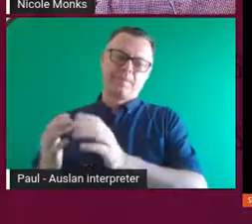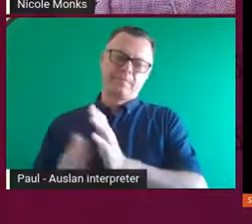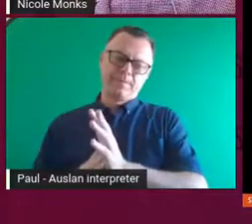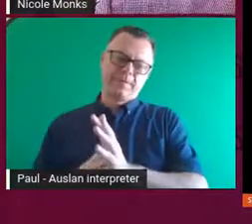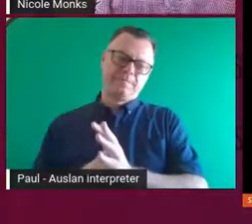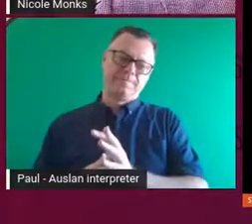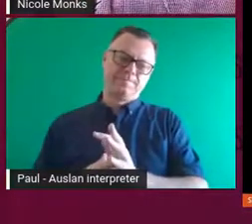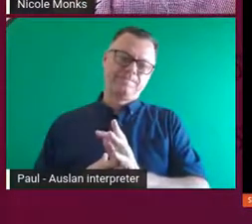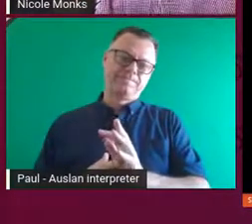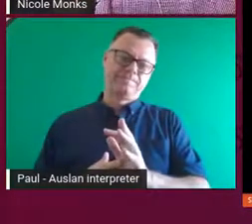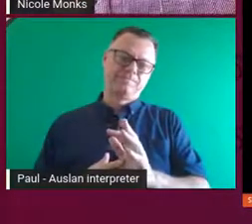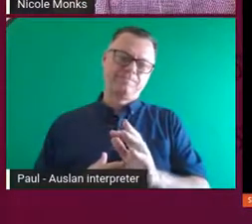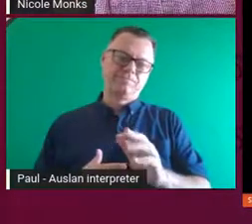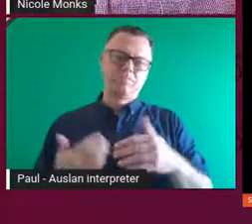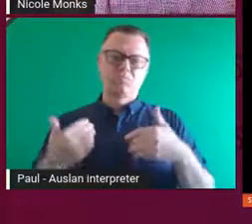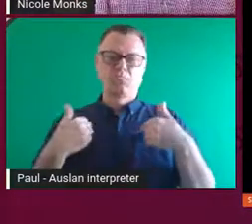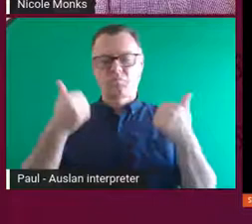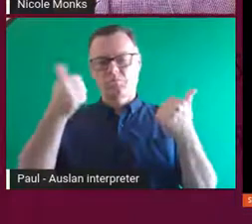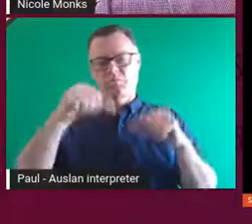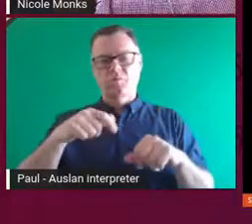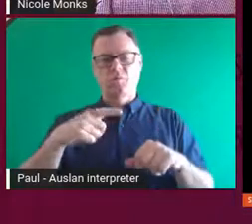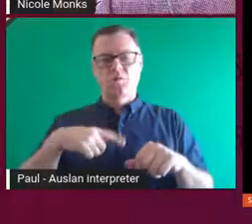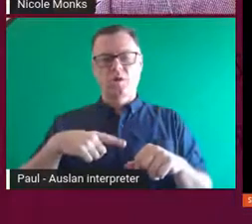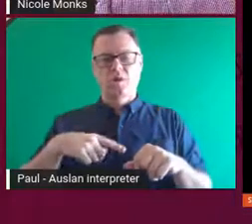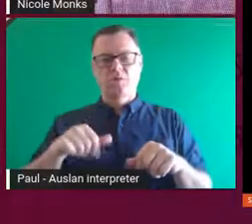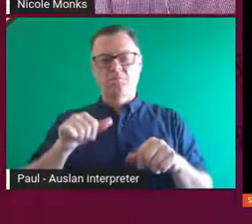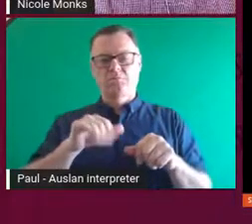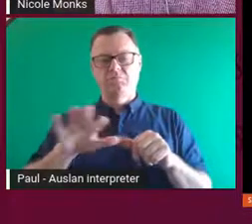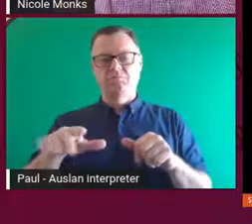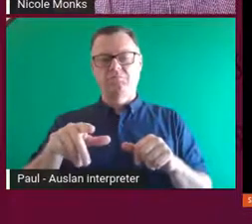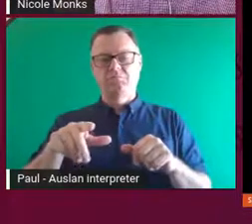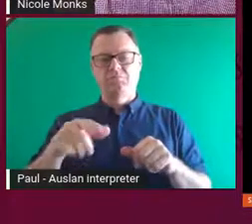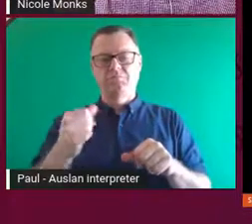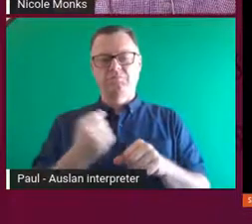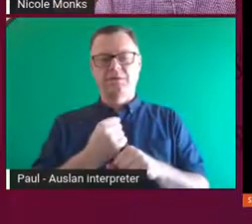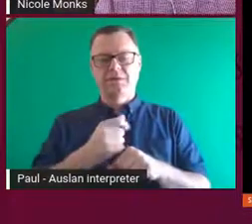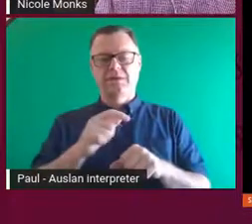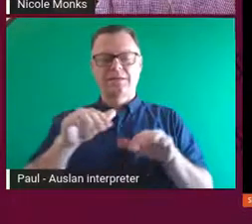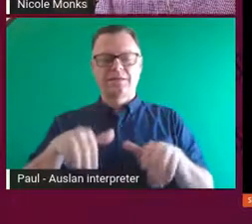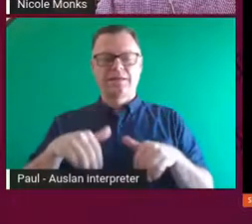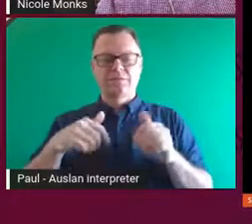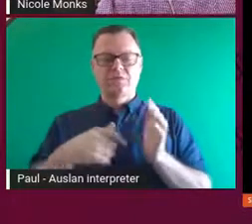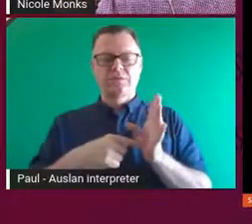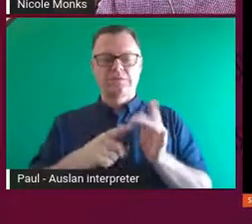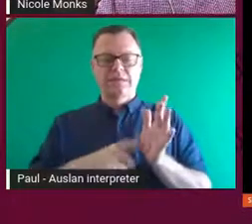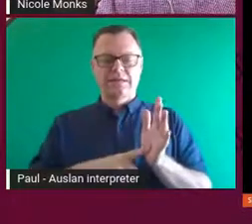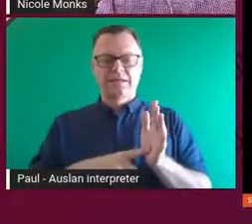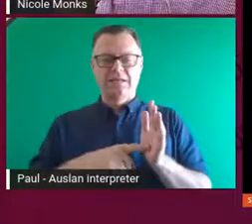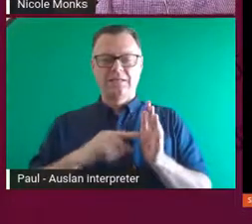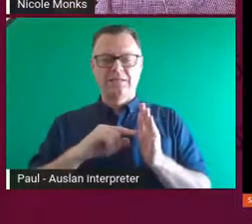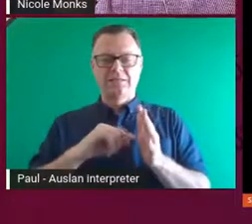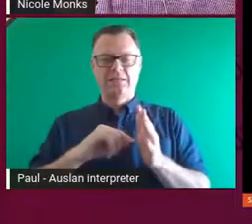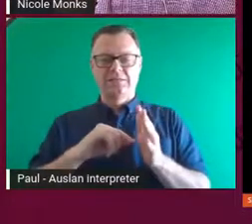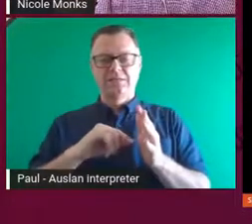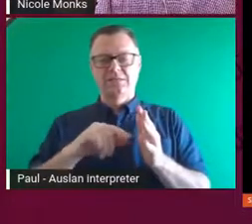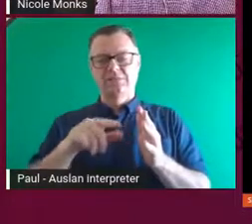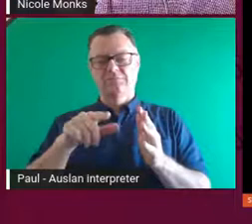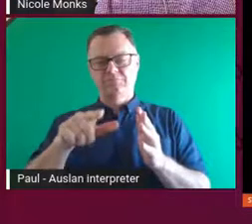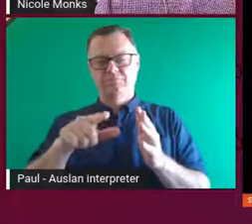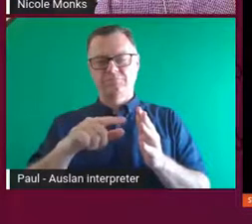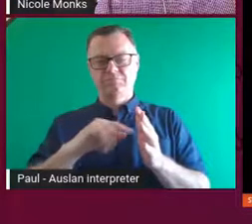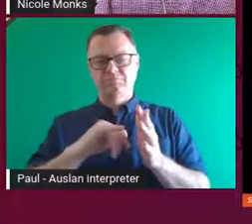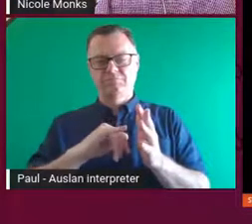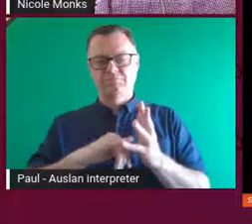renowned for this kangaroo tail stew. And I wanted to tell this story and be able to,